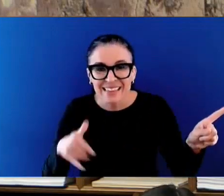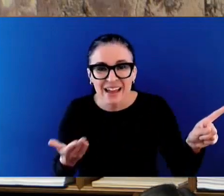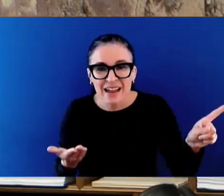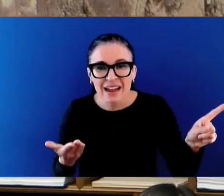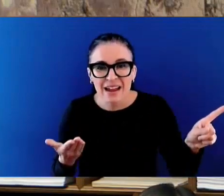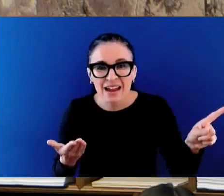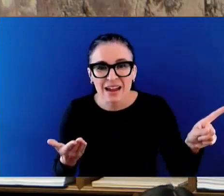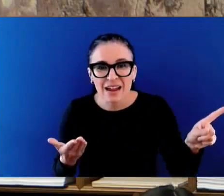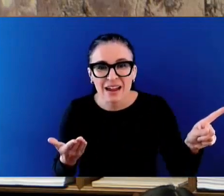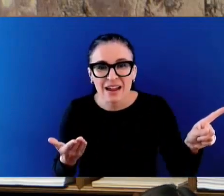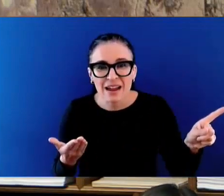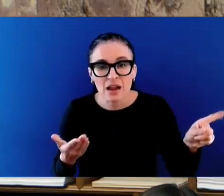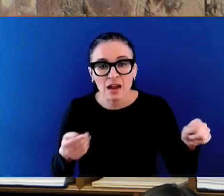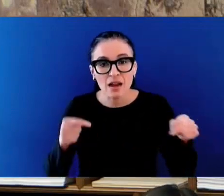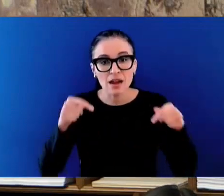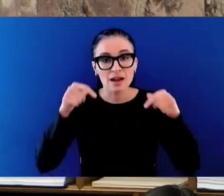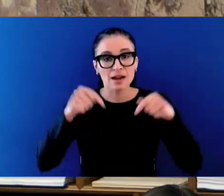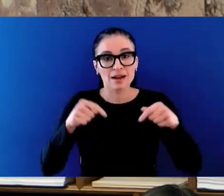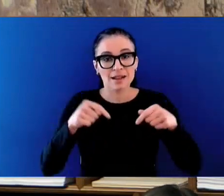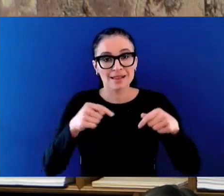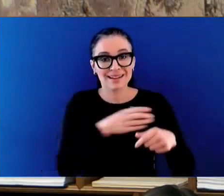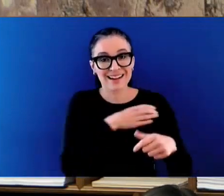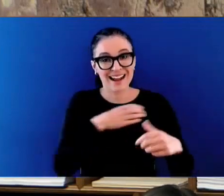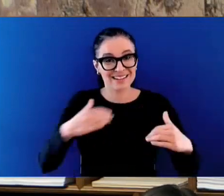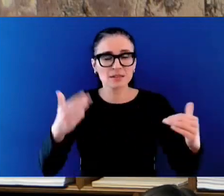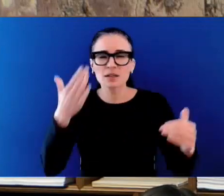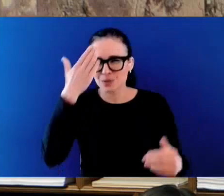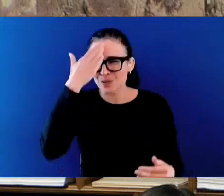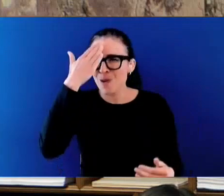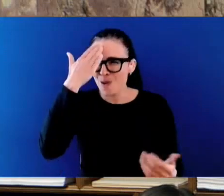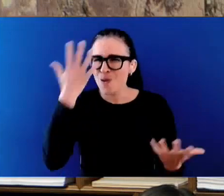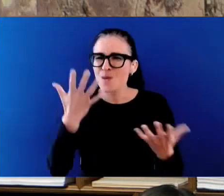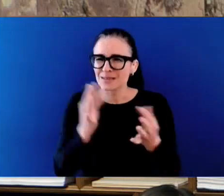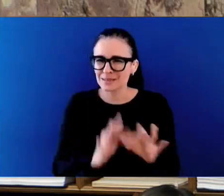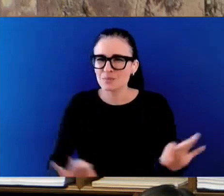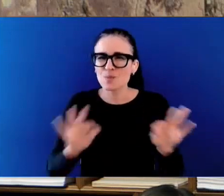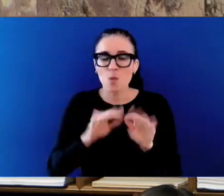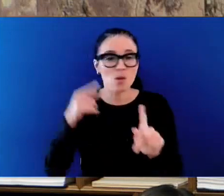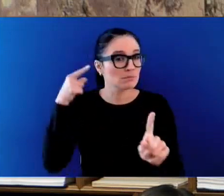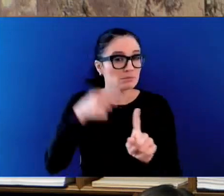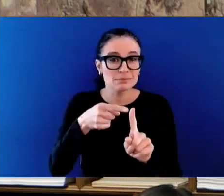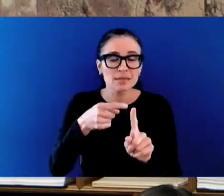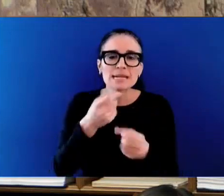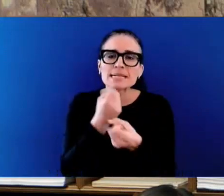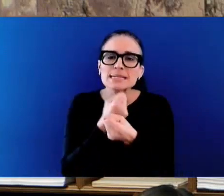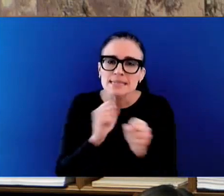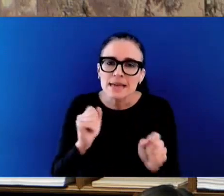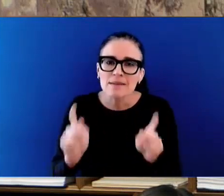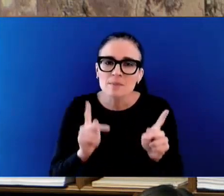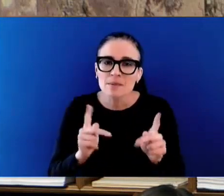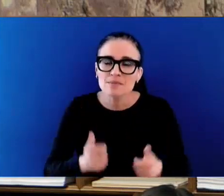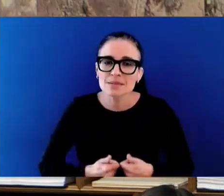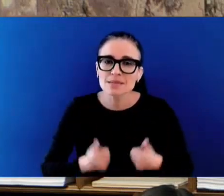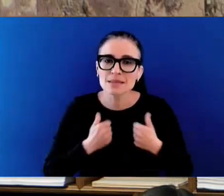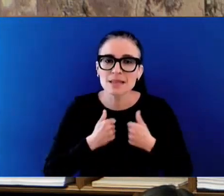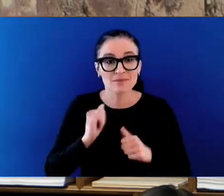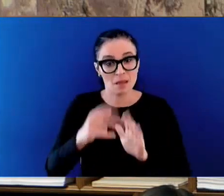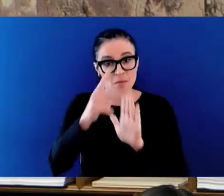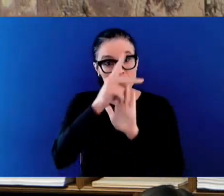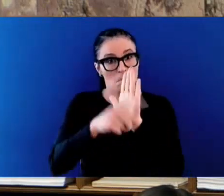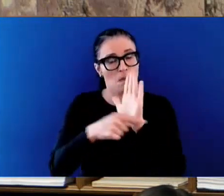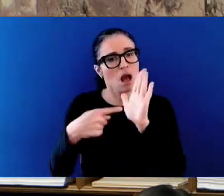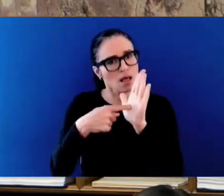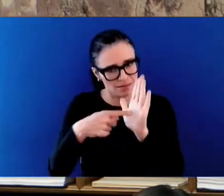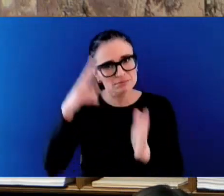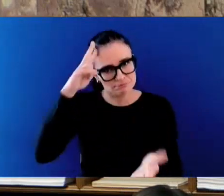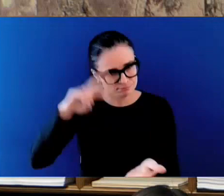what our policies are designed to do. We also know the importance of listening to the public and listening to police. That's why we made the changes that we did on